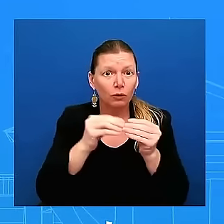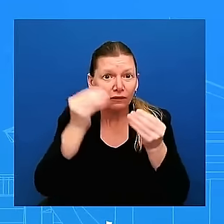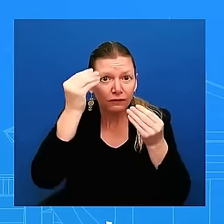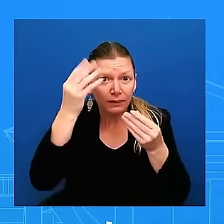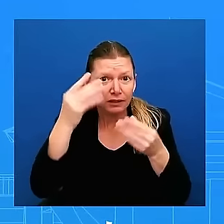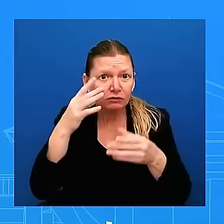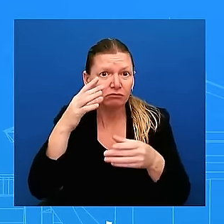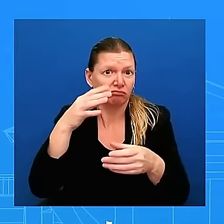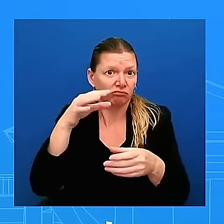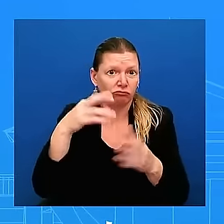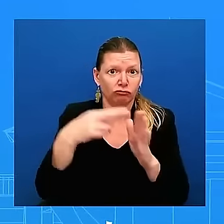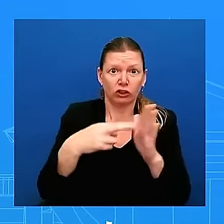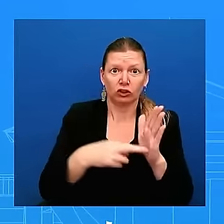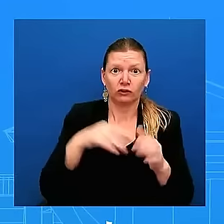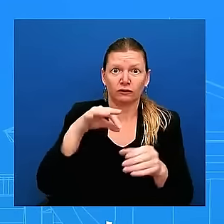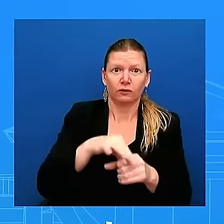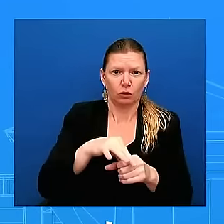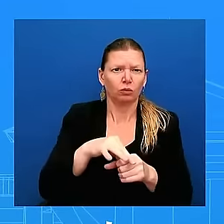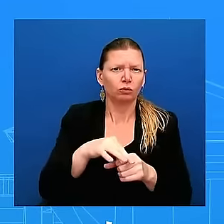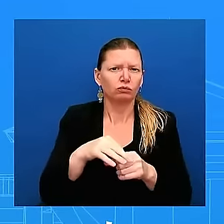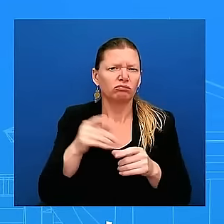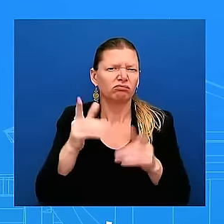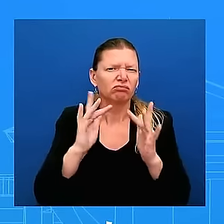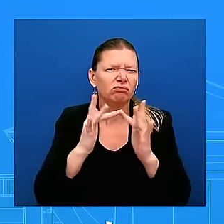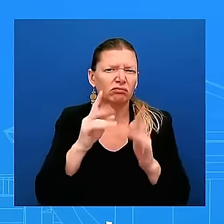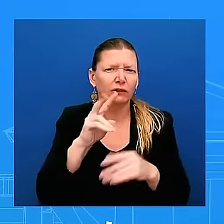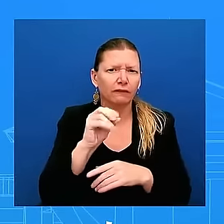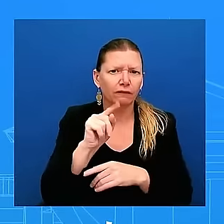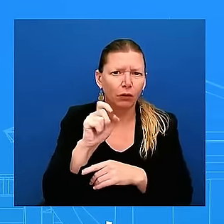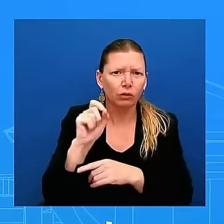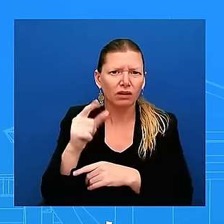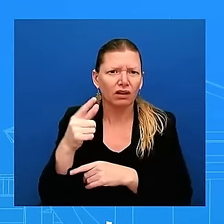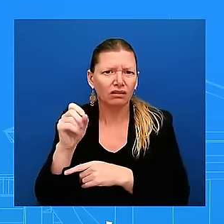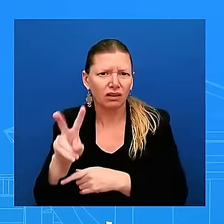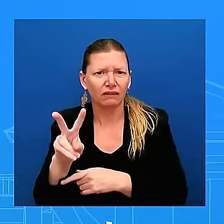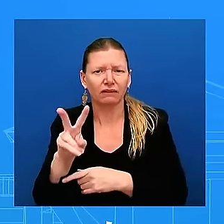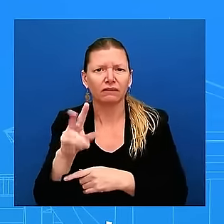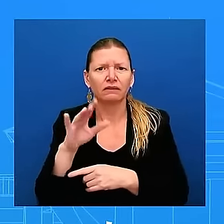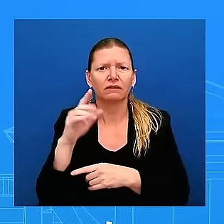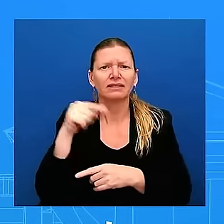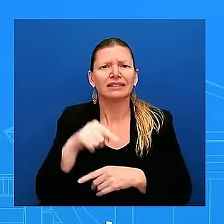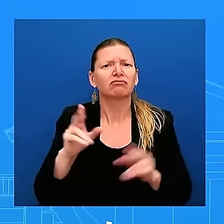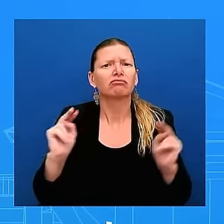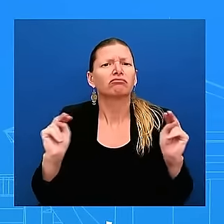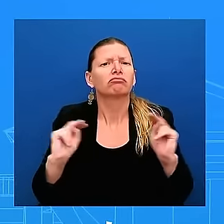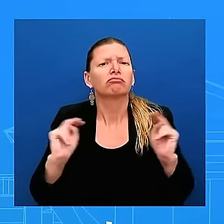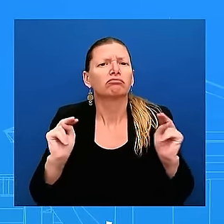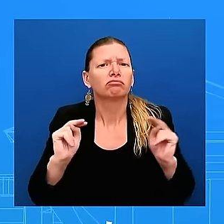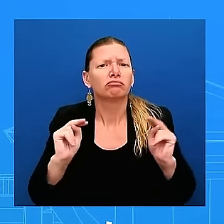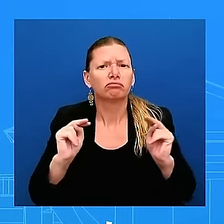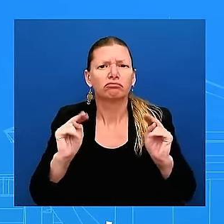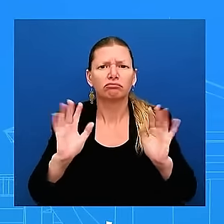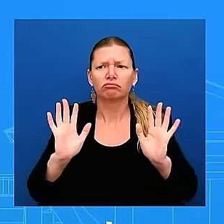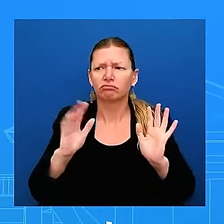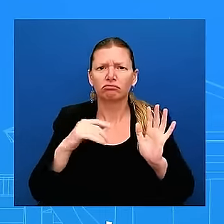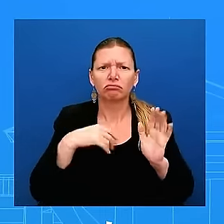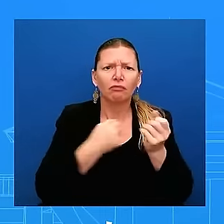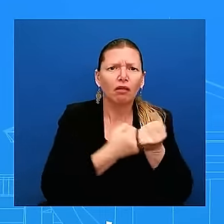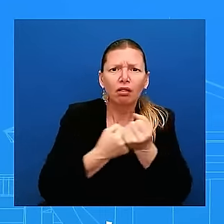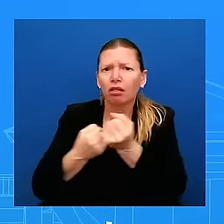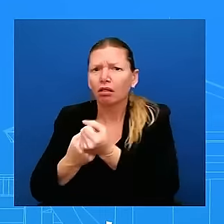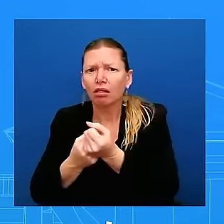making sure that the people who are eligible to vote have that right to vote so go please go to vote.org okay with that Chris